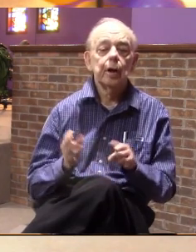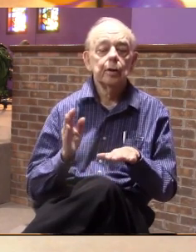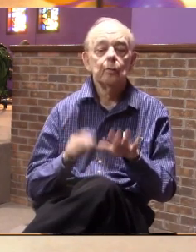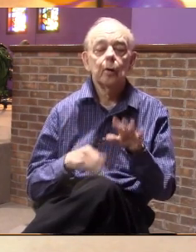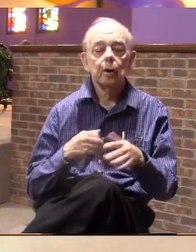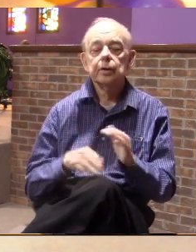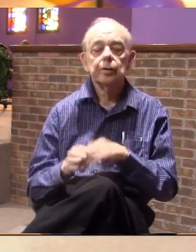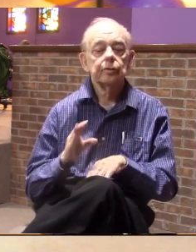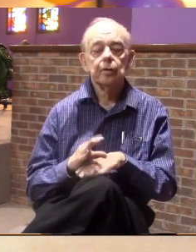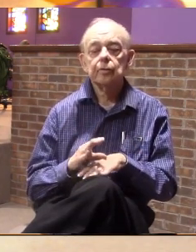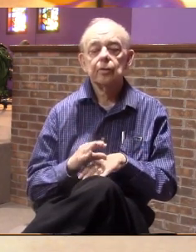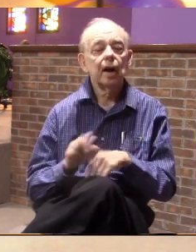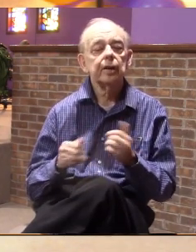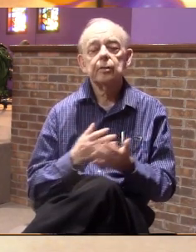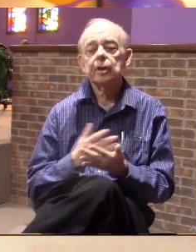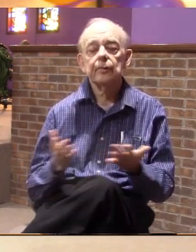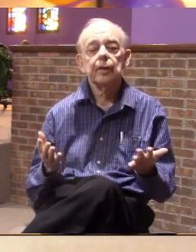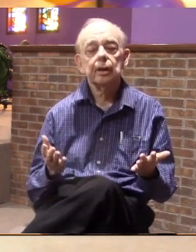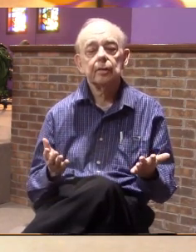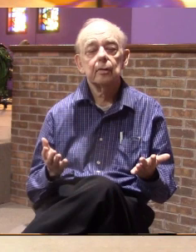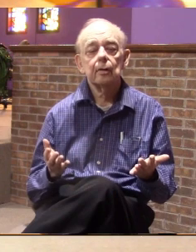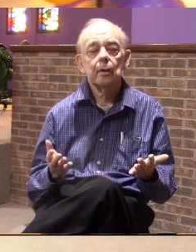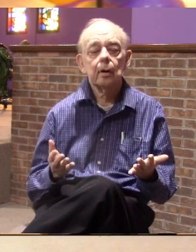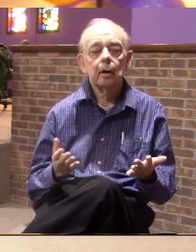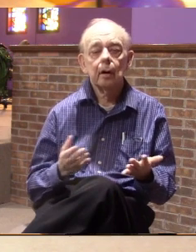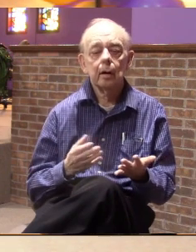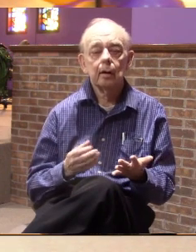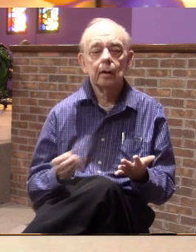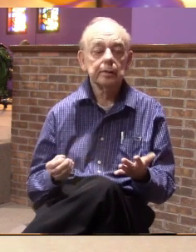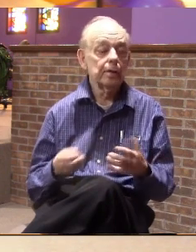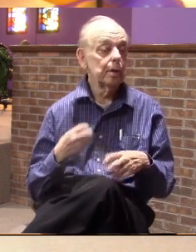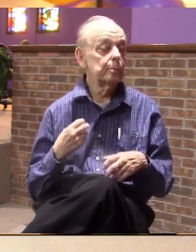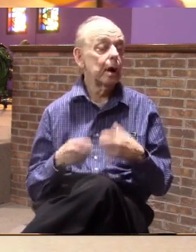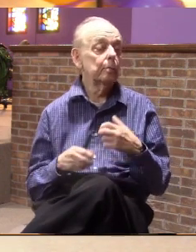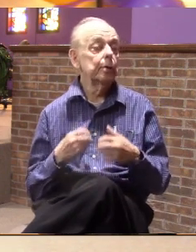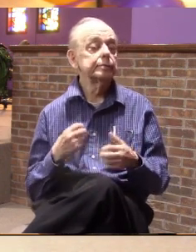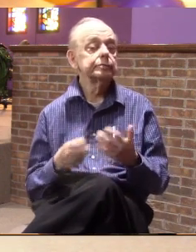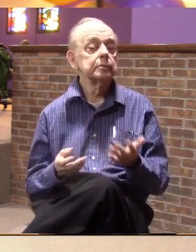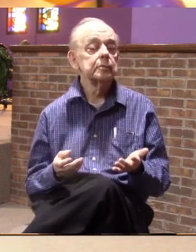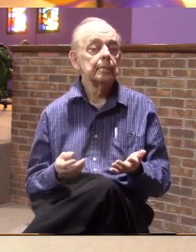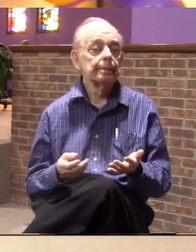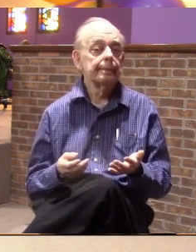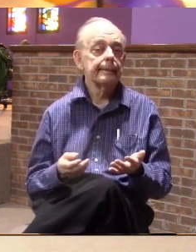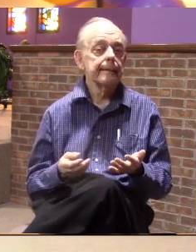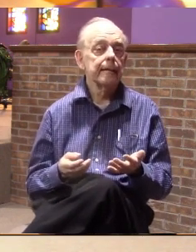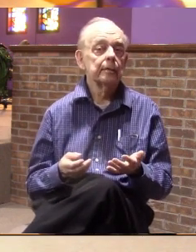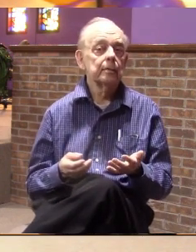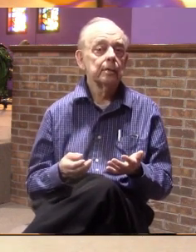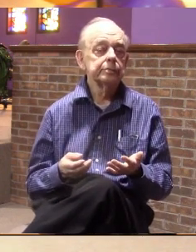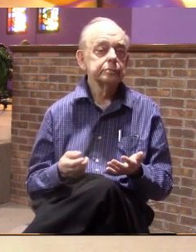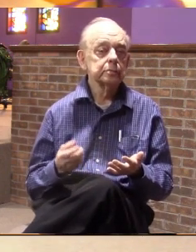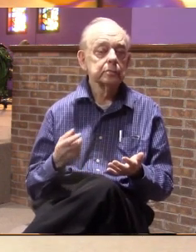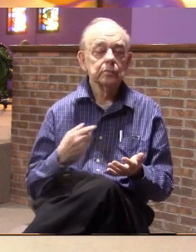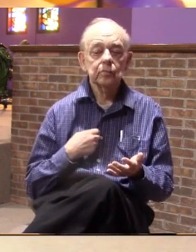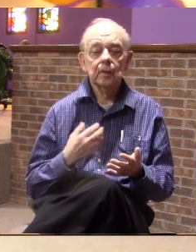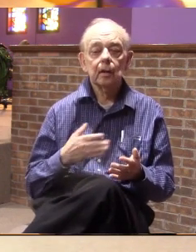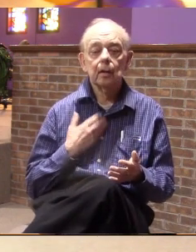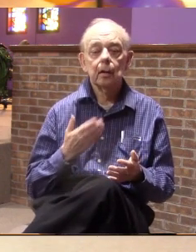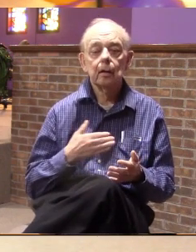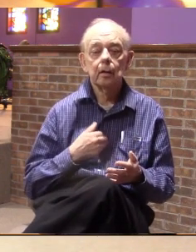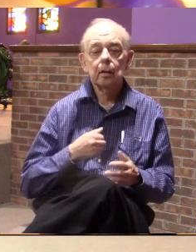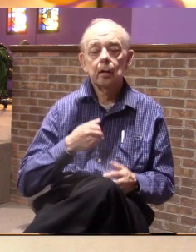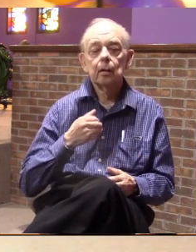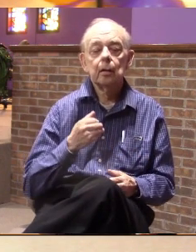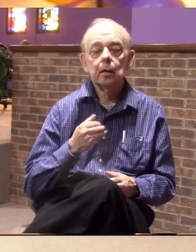or how you carried yourself, or whatever. And the problem is, I am so glad that God